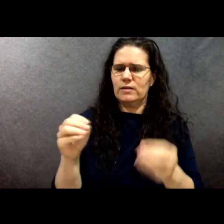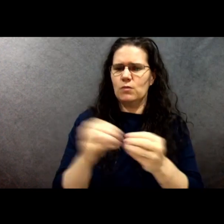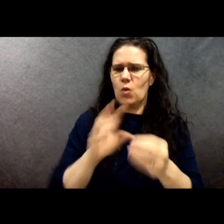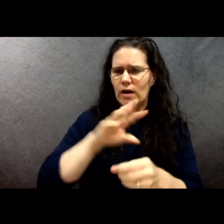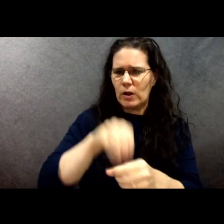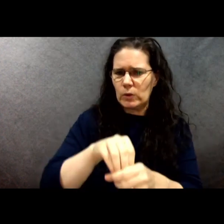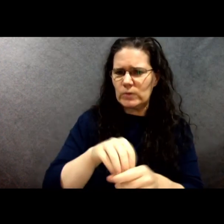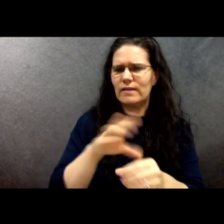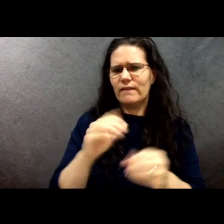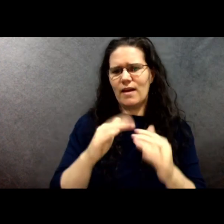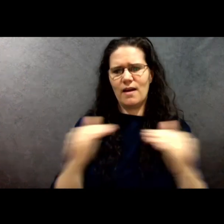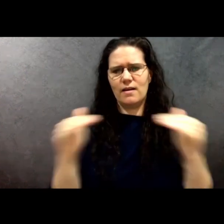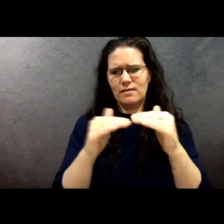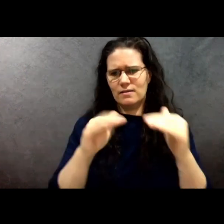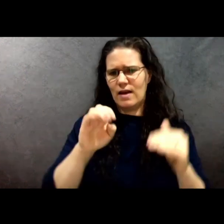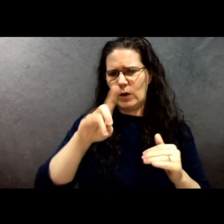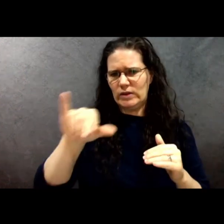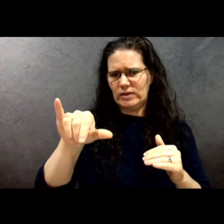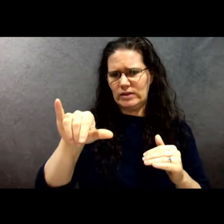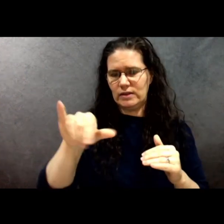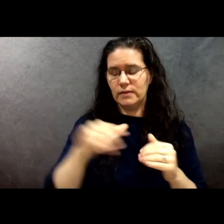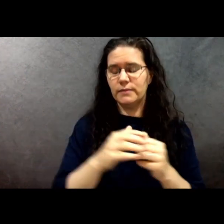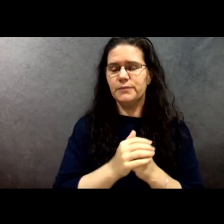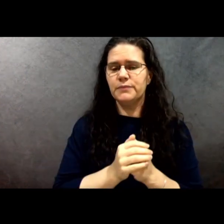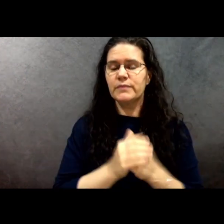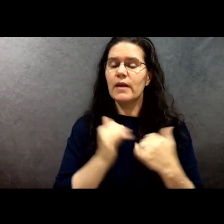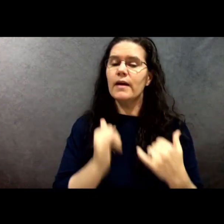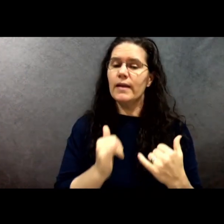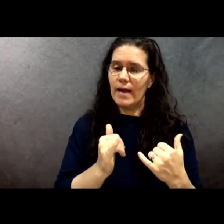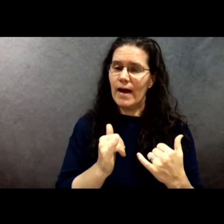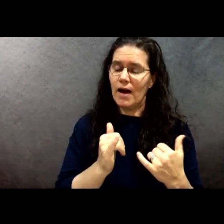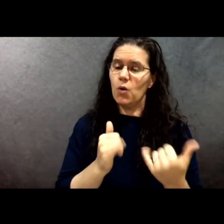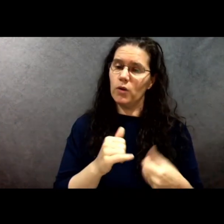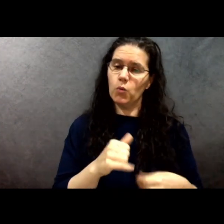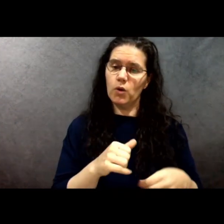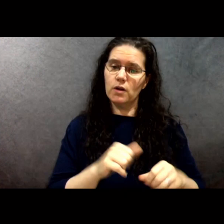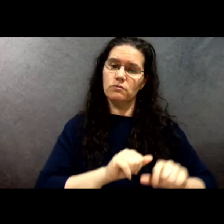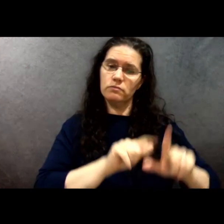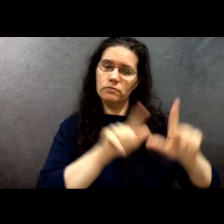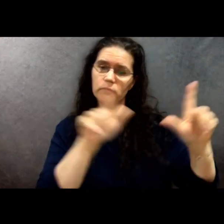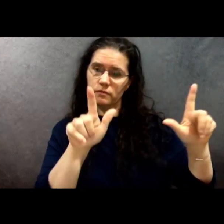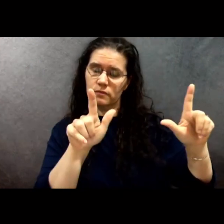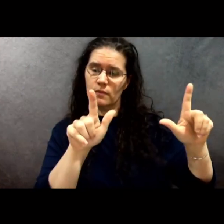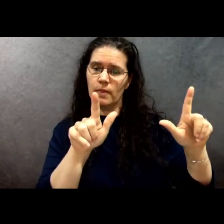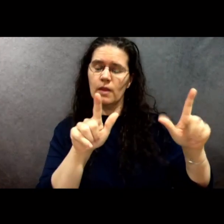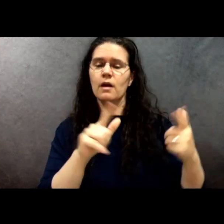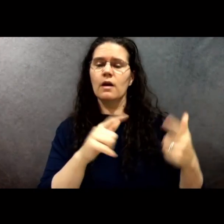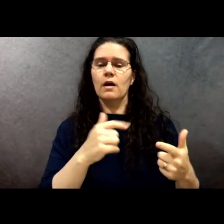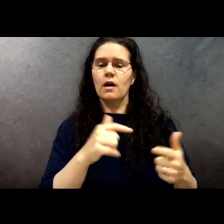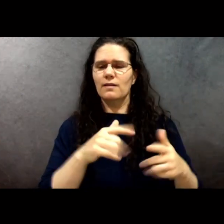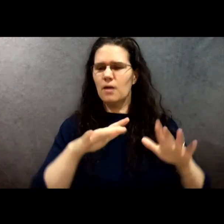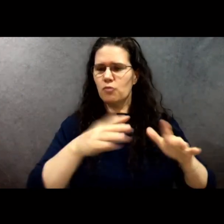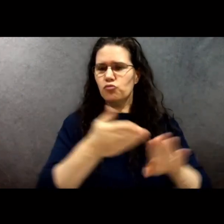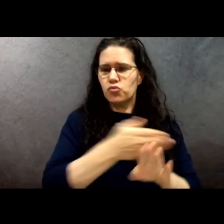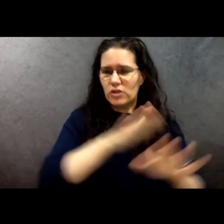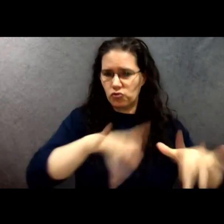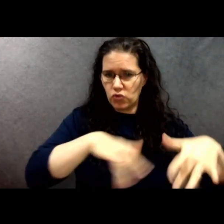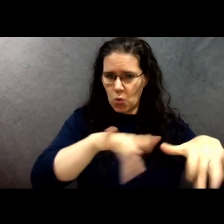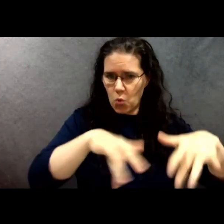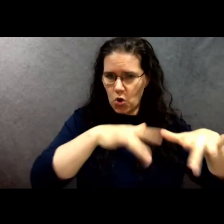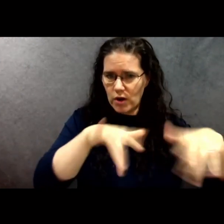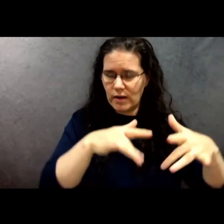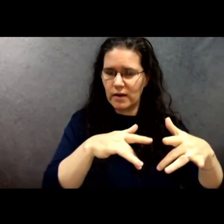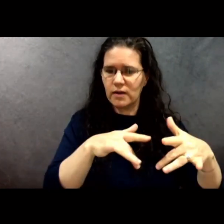Now, we'll be turning to a recorded apology by Lieutenant Pedrini, followed by a live session with Lieutenant